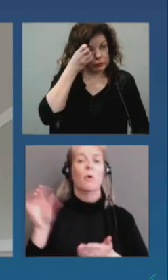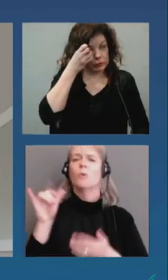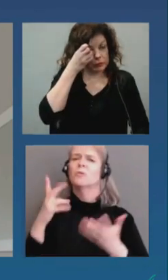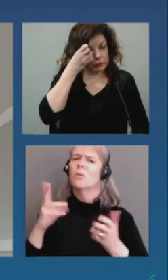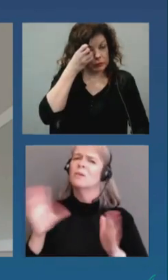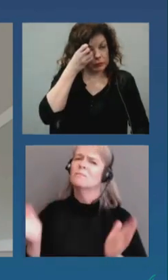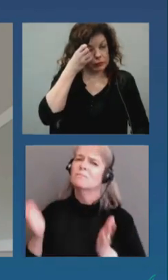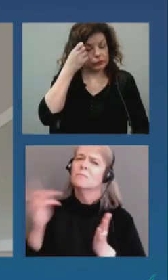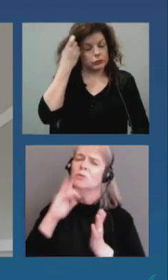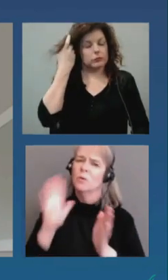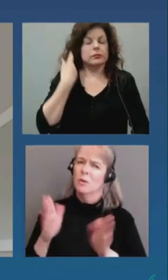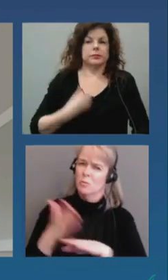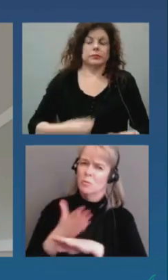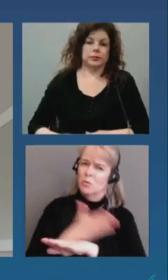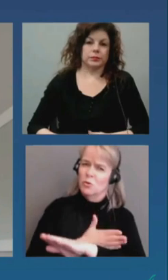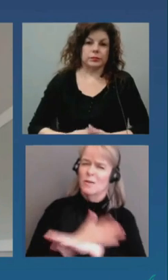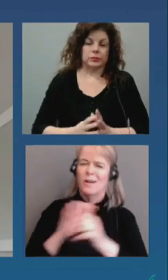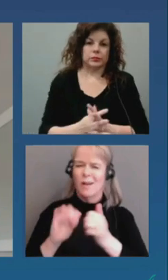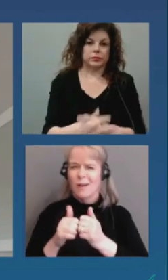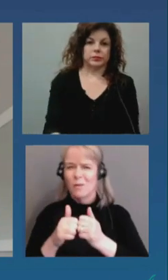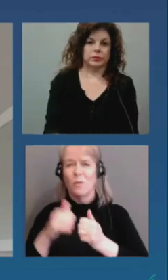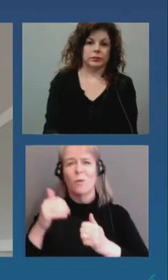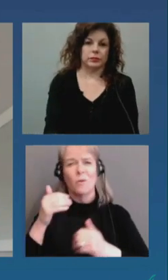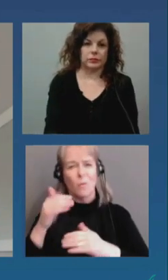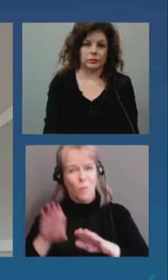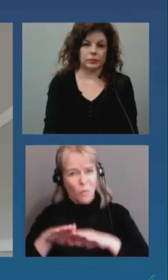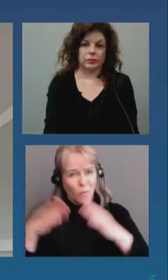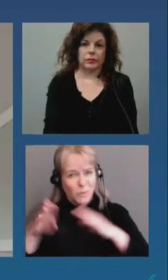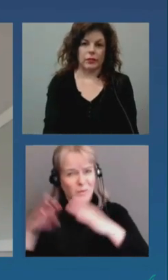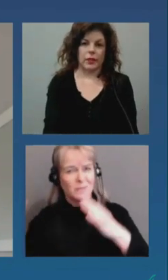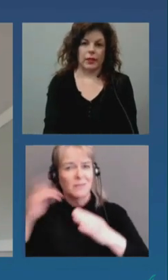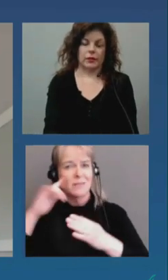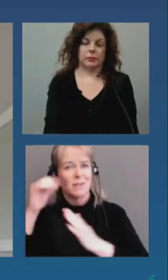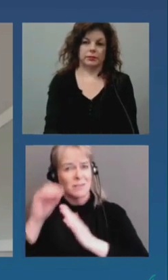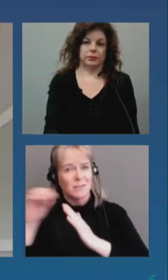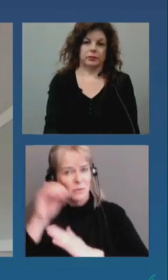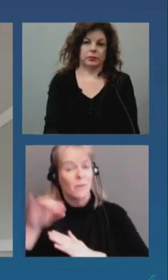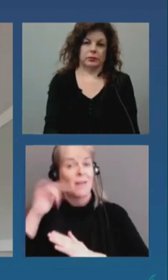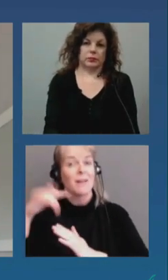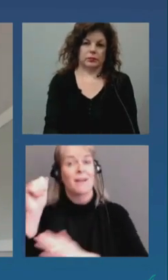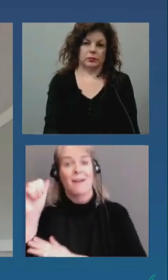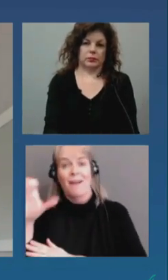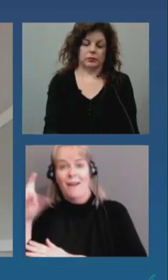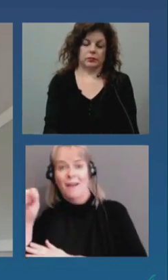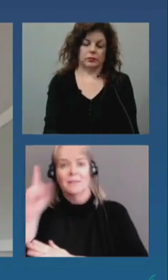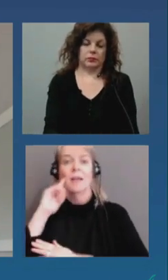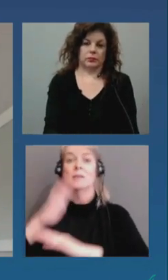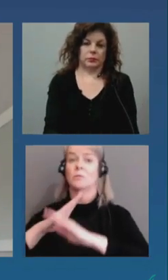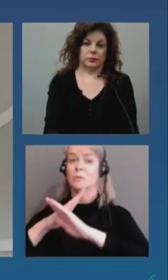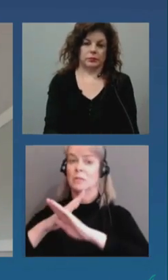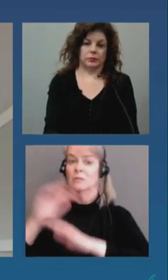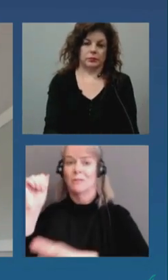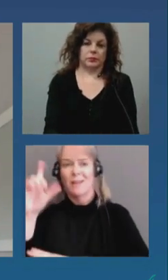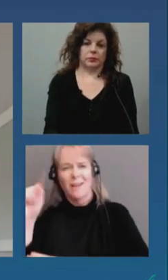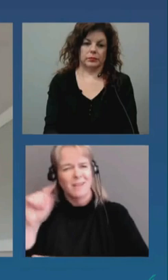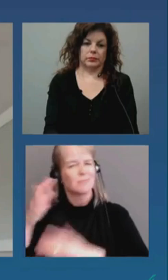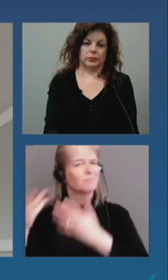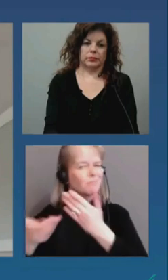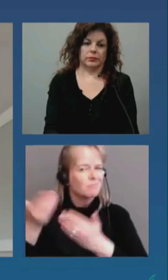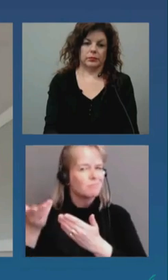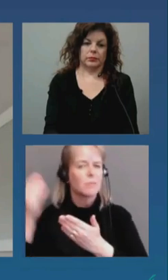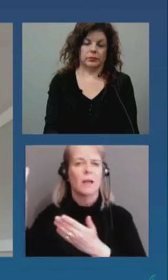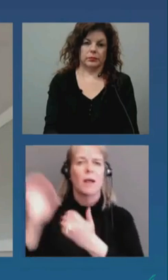Ontario Act and the Emergency Management and Civil Protection Act. The reason for this request is that